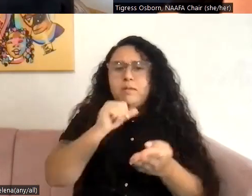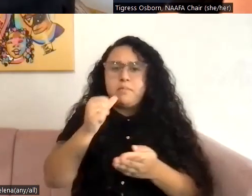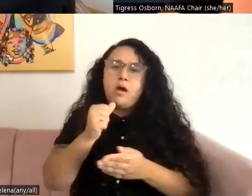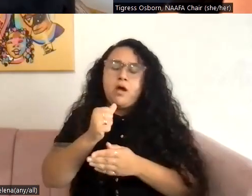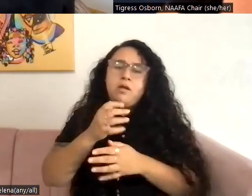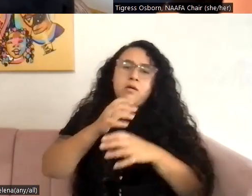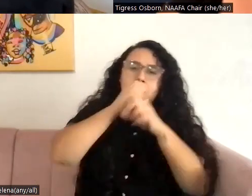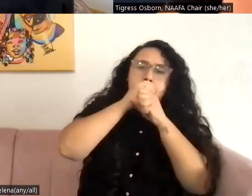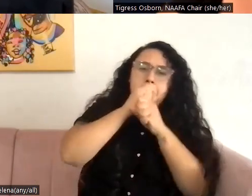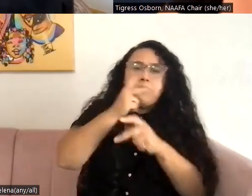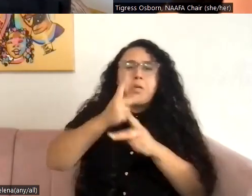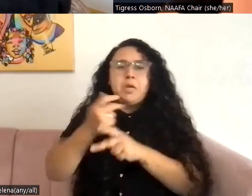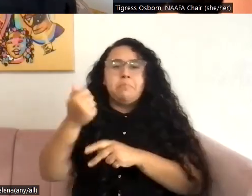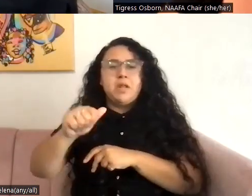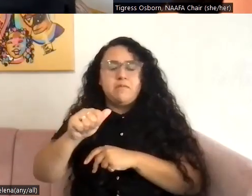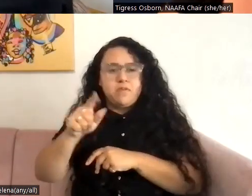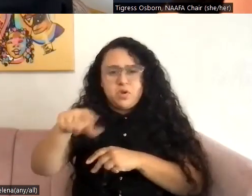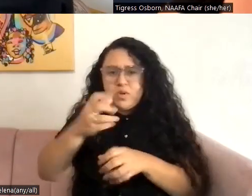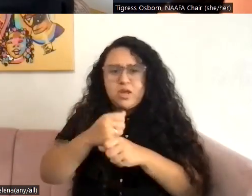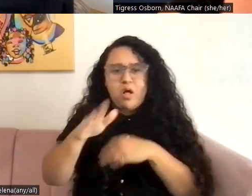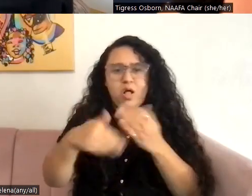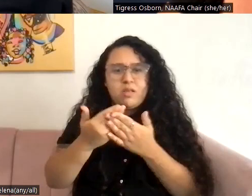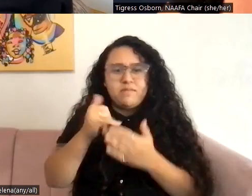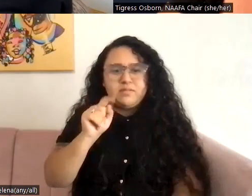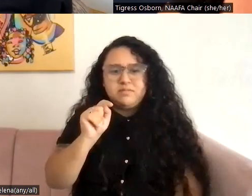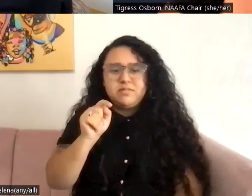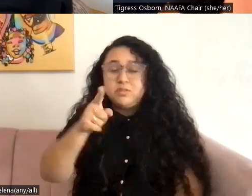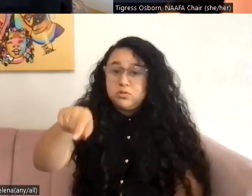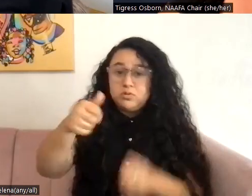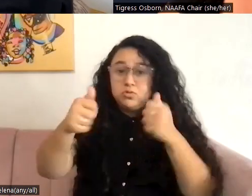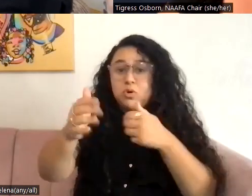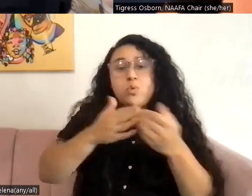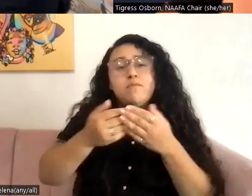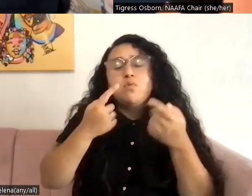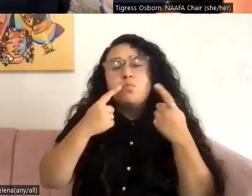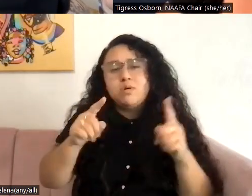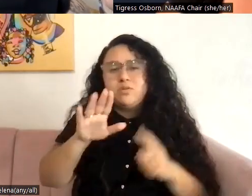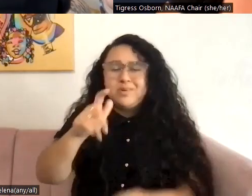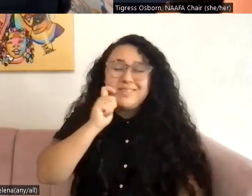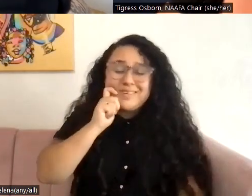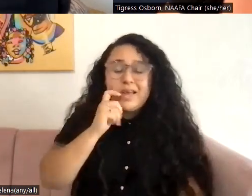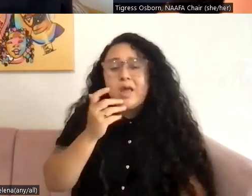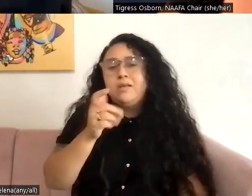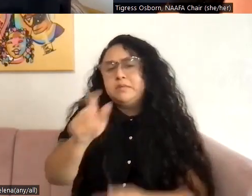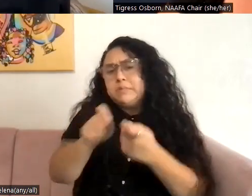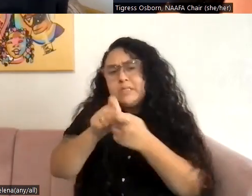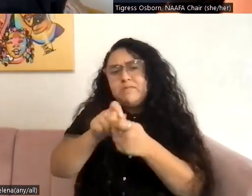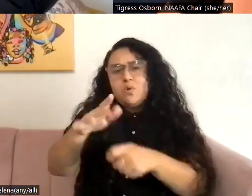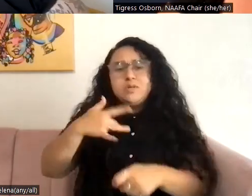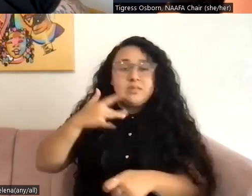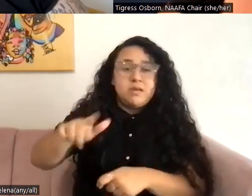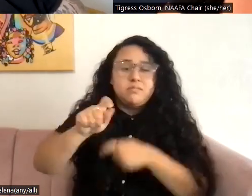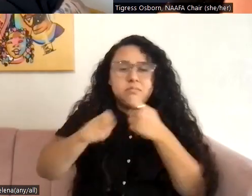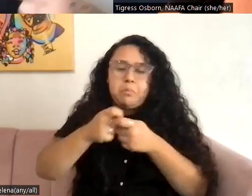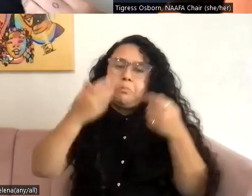get all of it and you try what works. Cause I don't know your specific skin, your specific sensitivity. And,